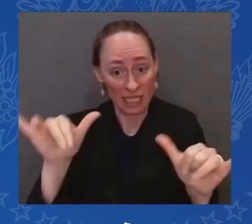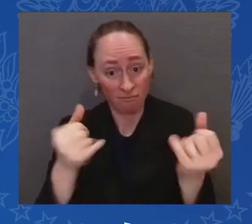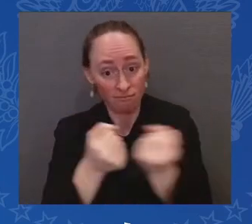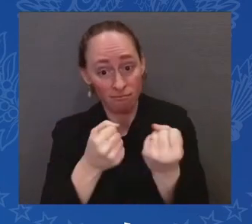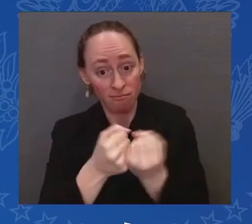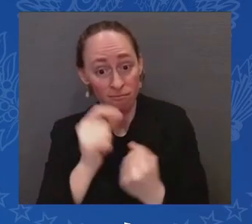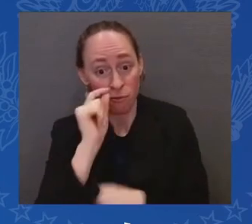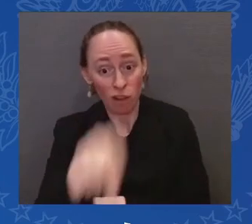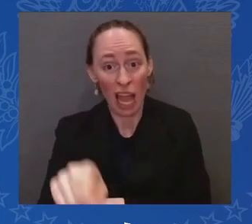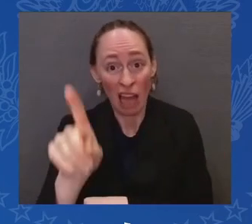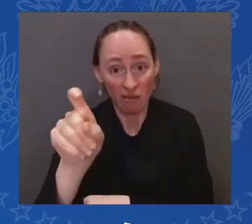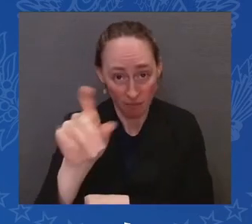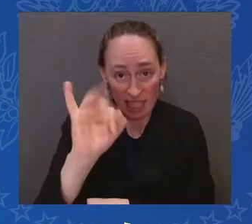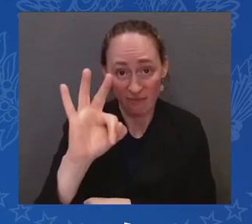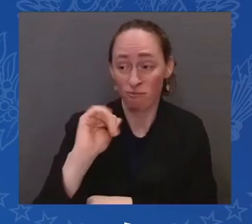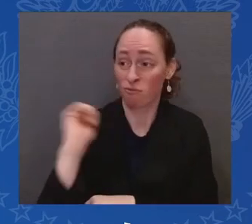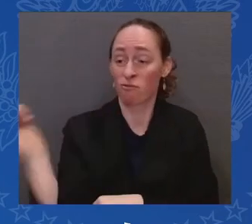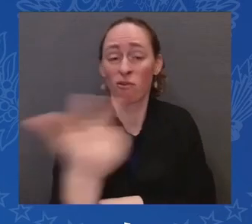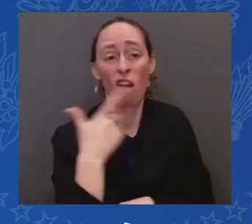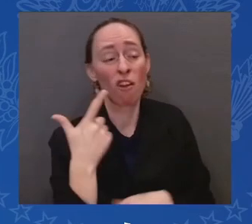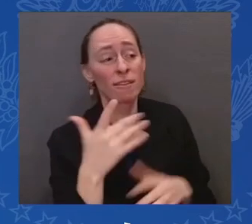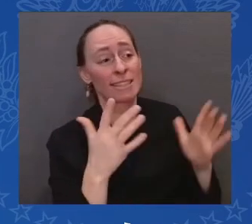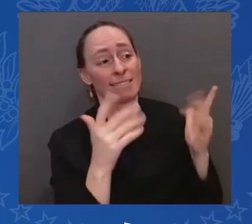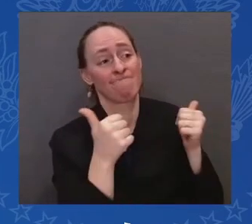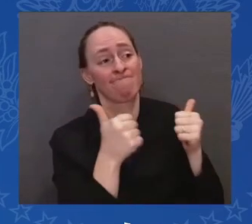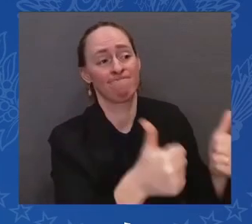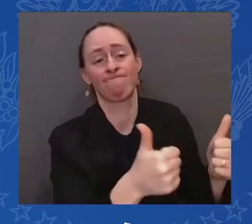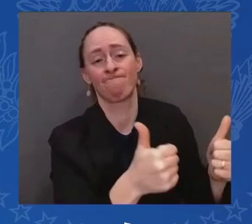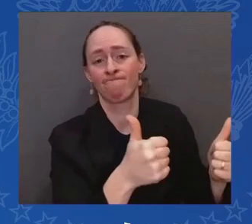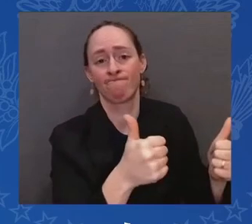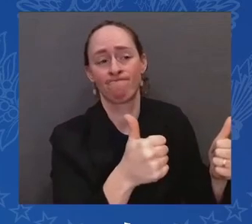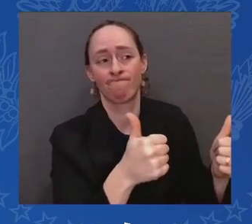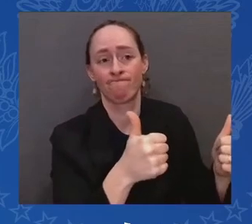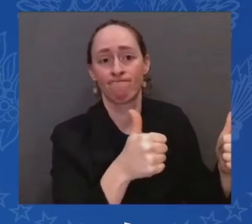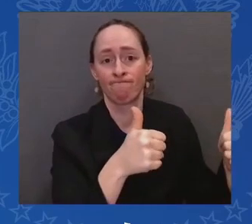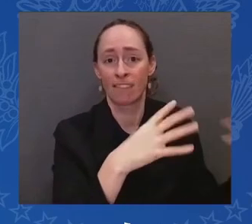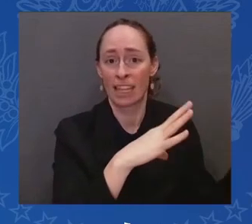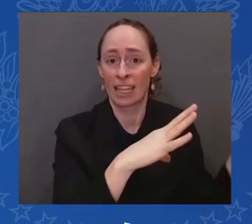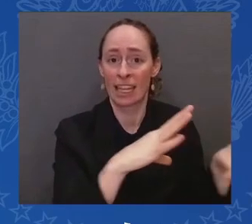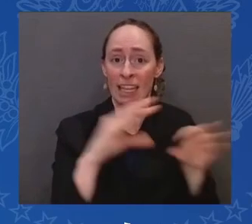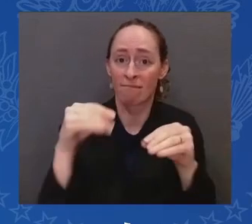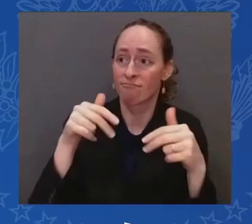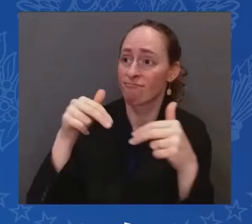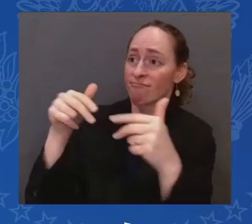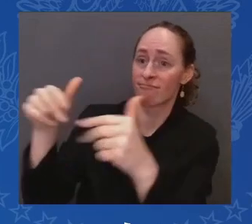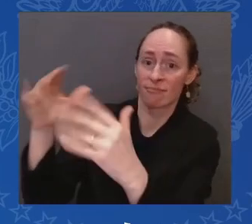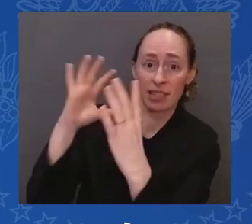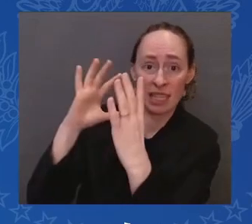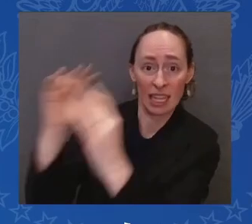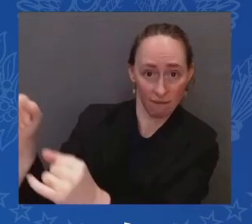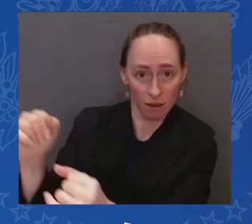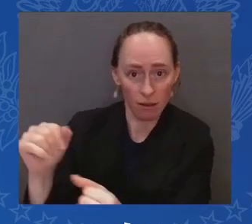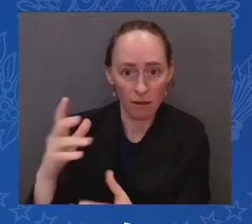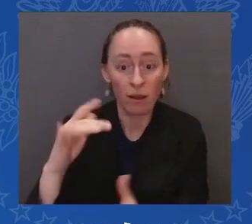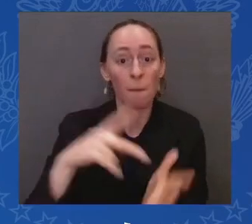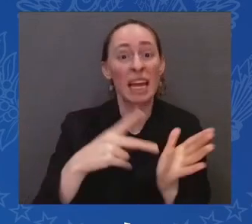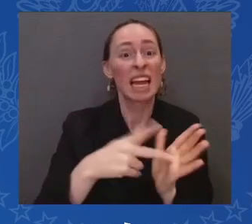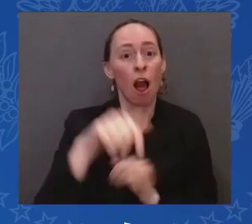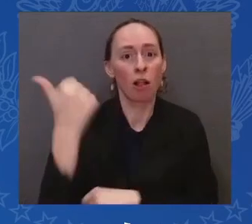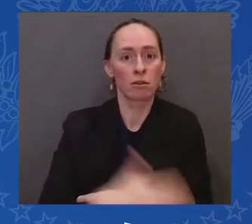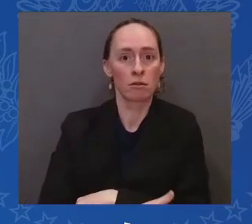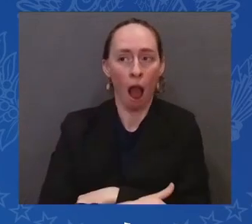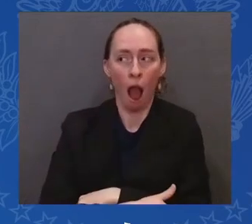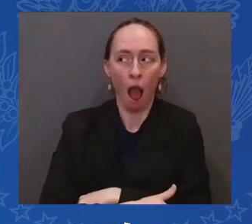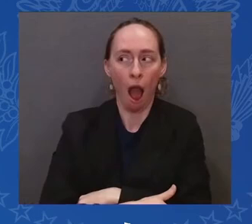it will only embolden other would-be aggressors. So I'm calling on Congress to do something and do the right thing,